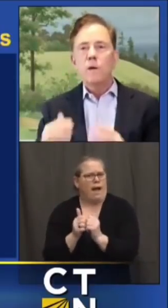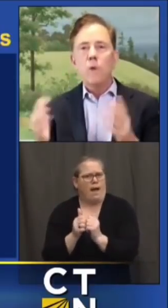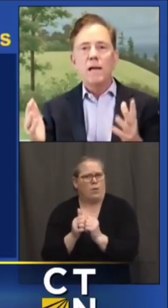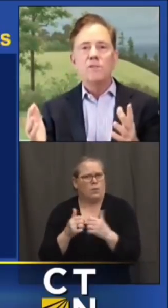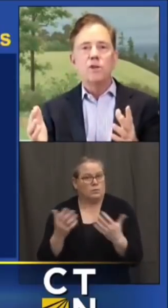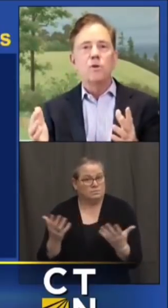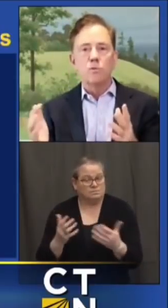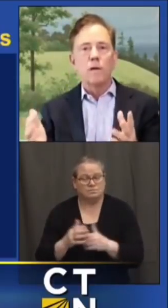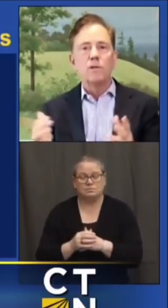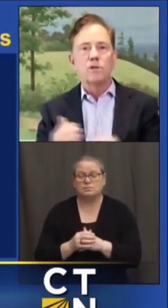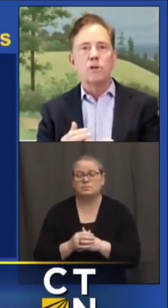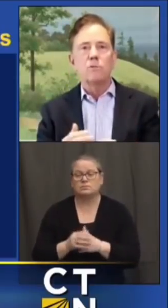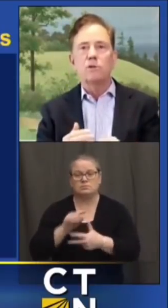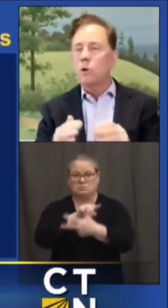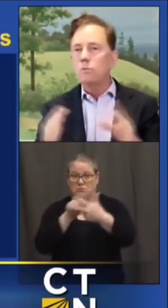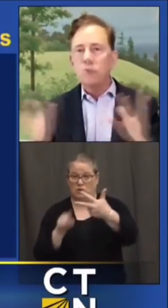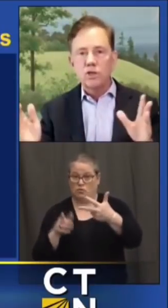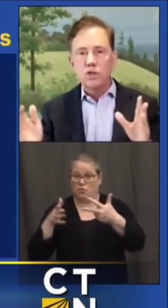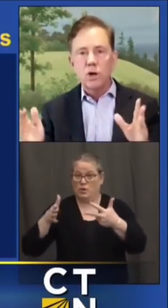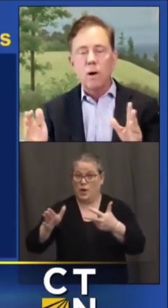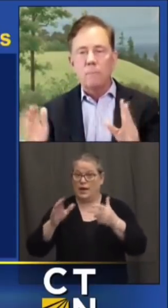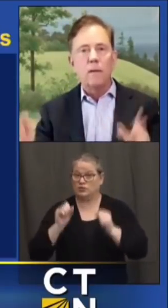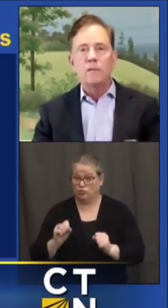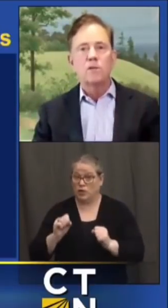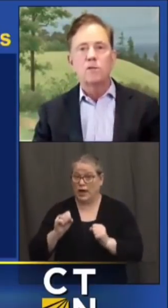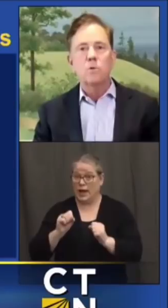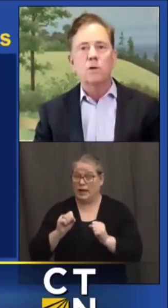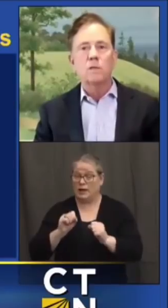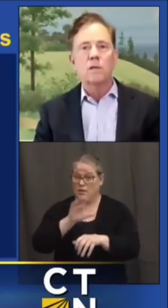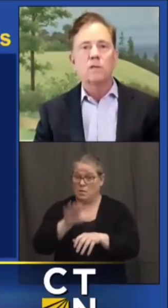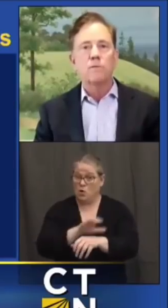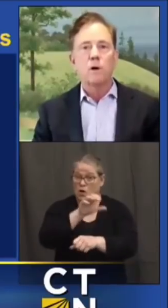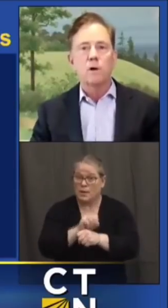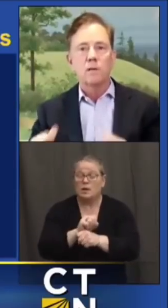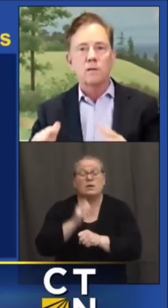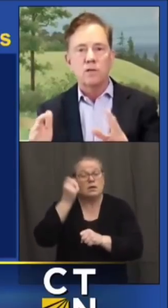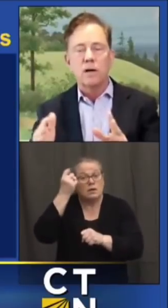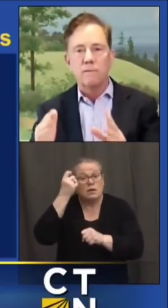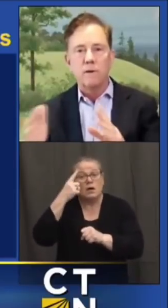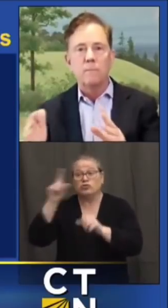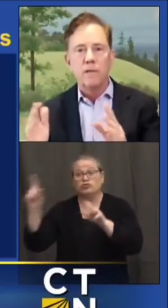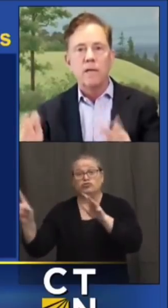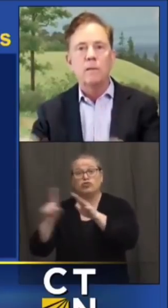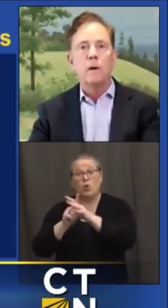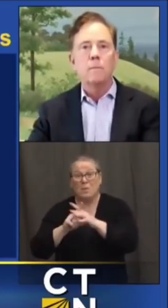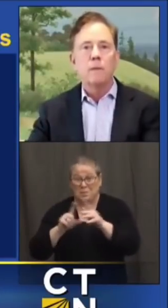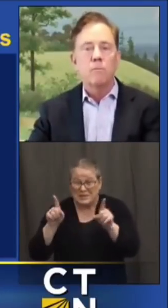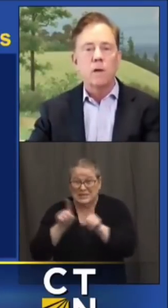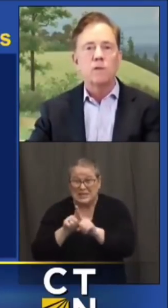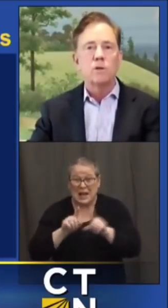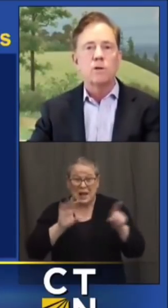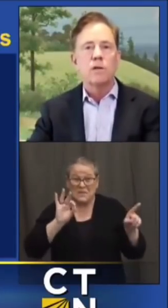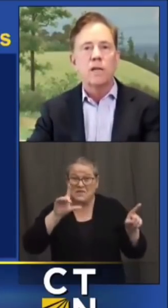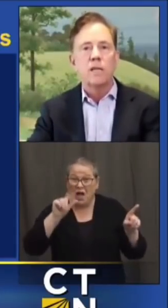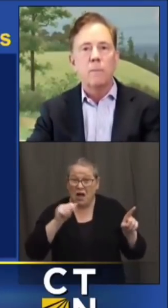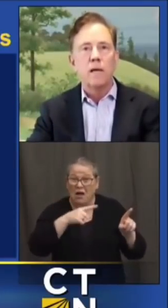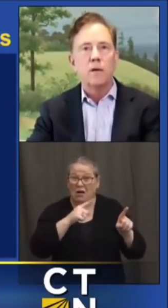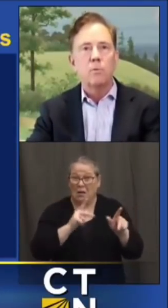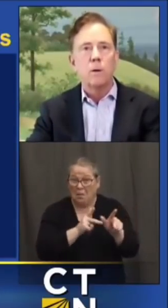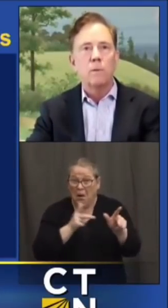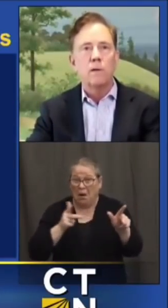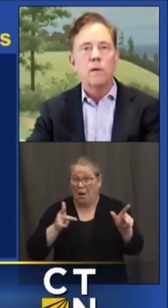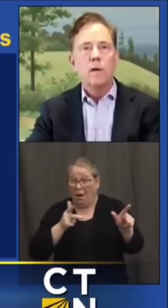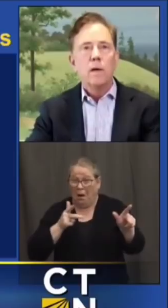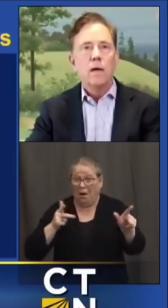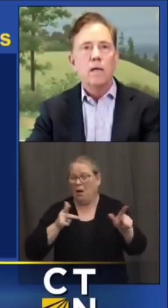three ways that you can register don't just show up that doesn't work none of this florida stuff um you need to get registered you need to make an